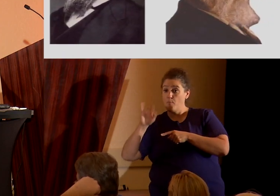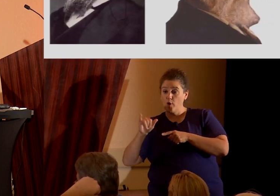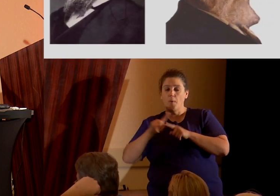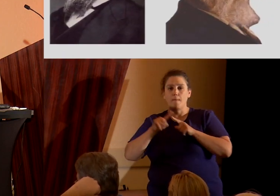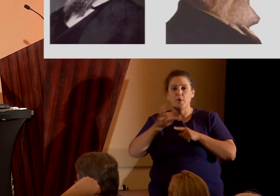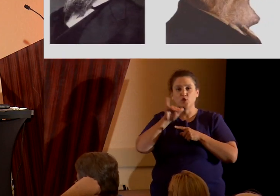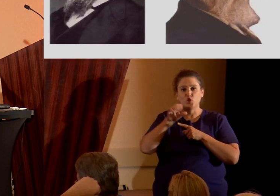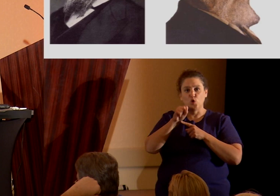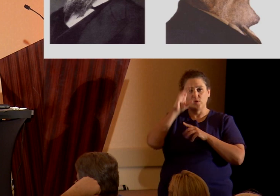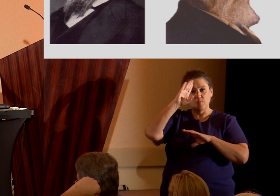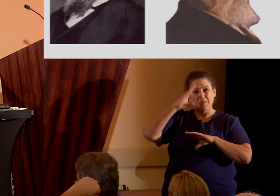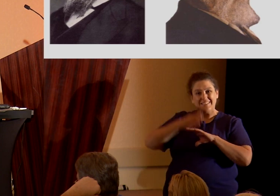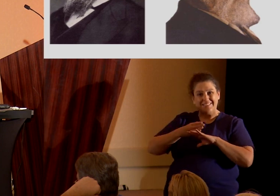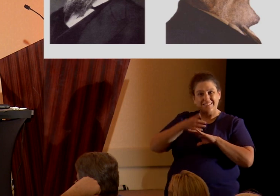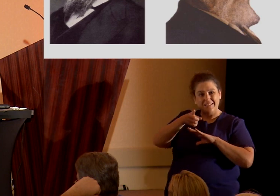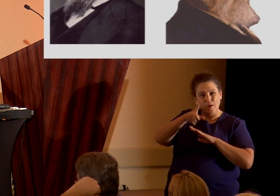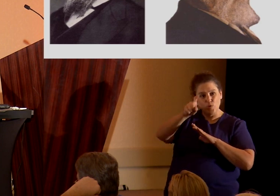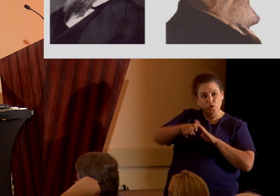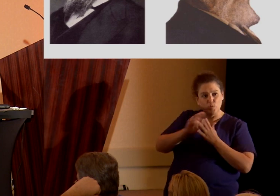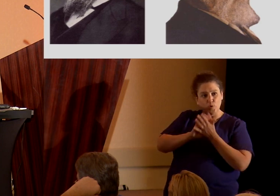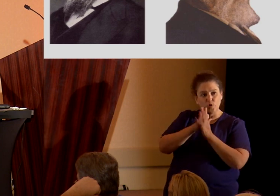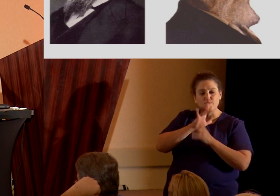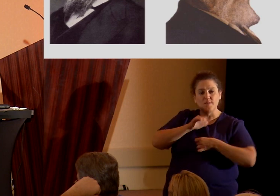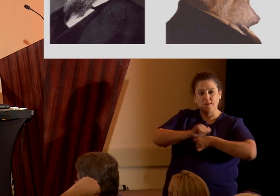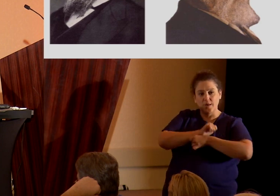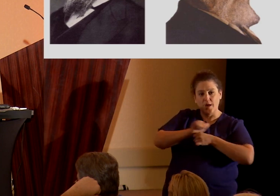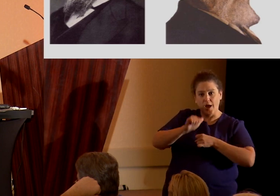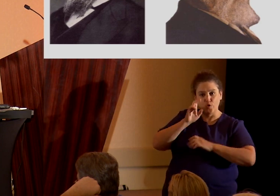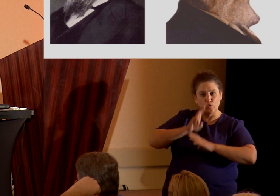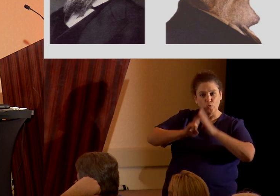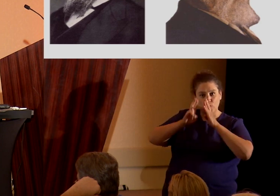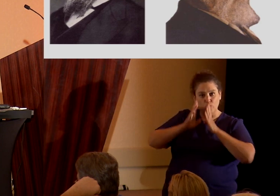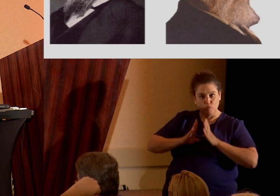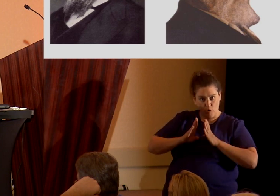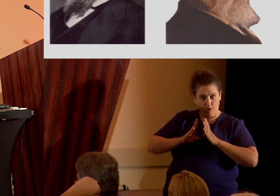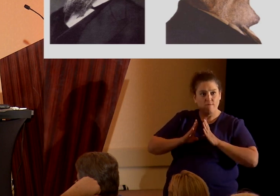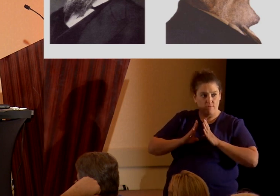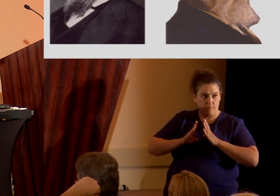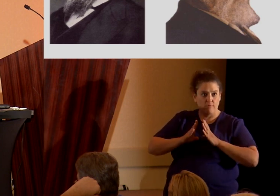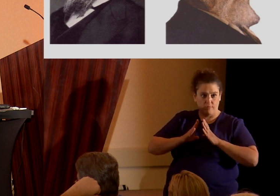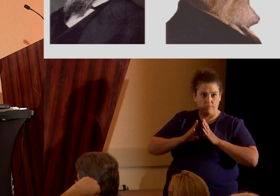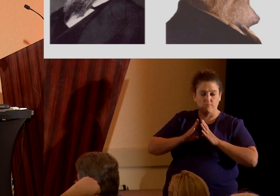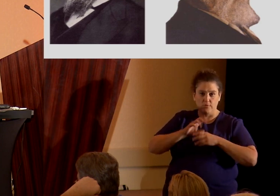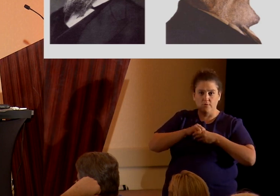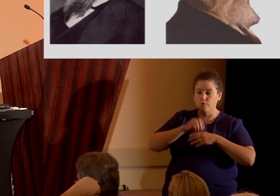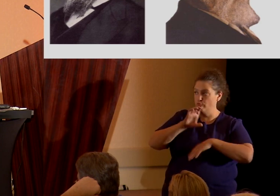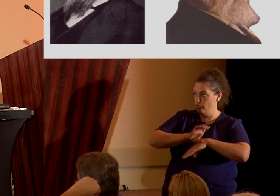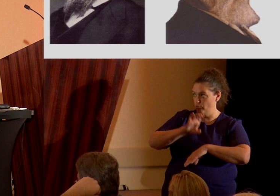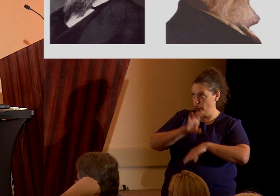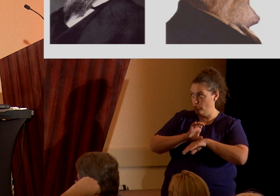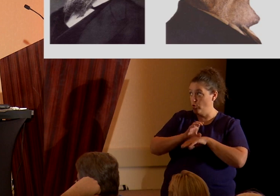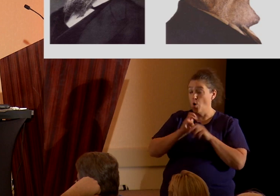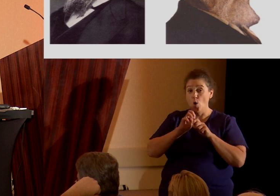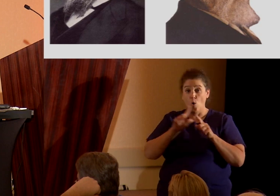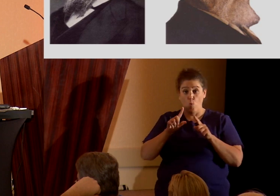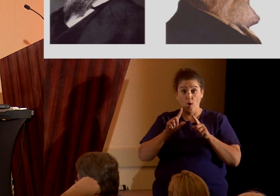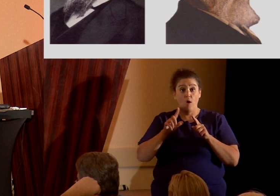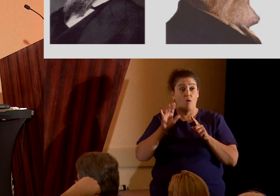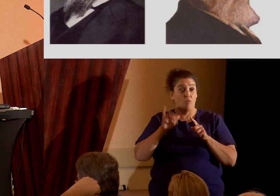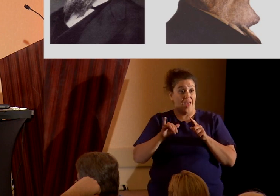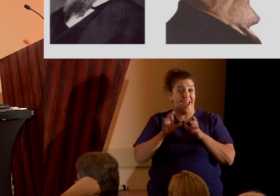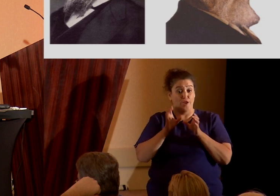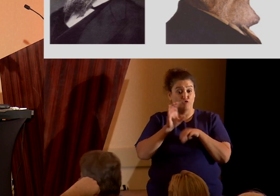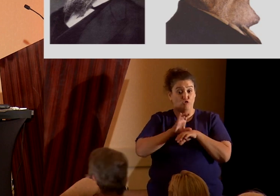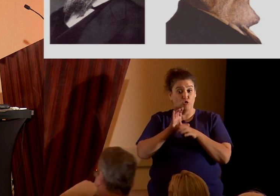Smith's son was supposed to be the actual heir, uh, to the, to church. Well, the reformed church who split off